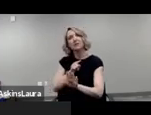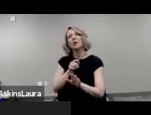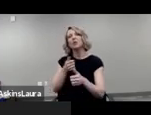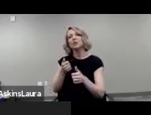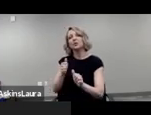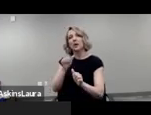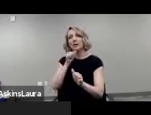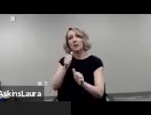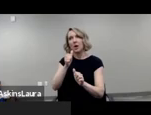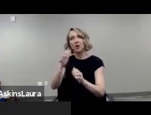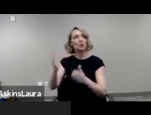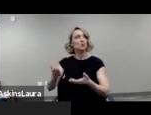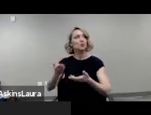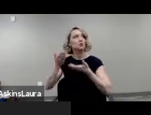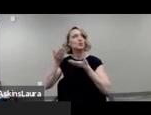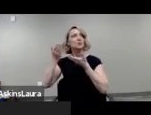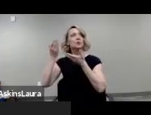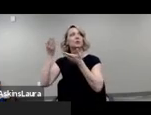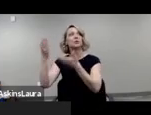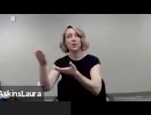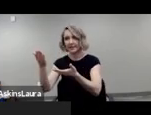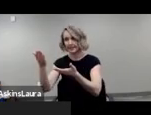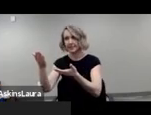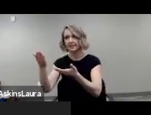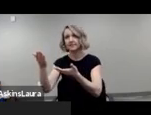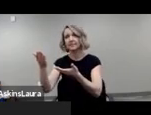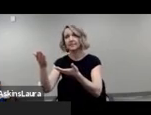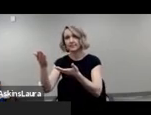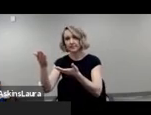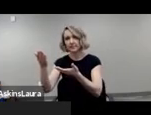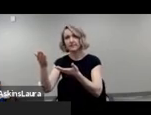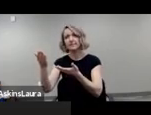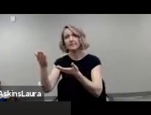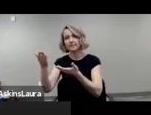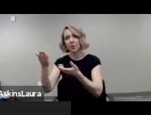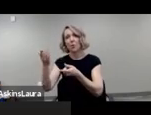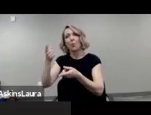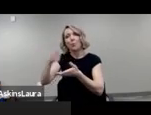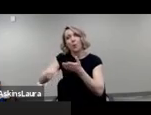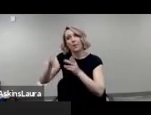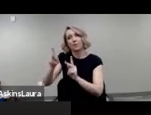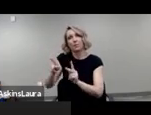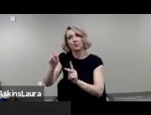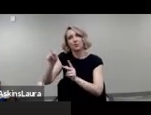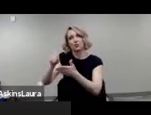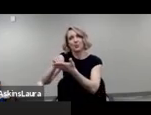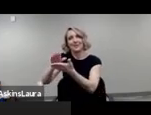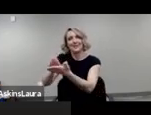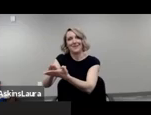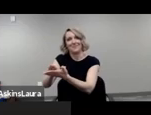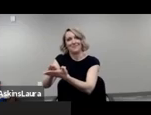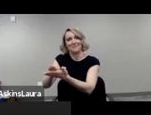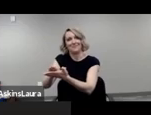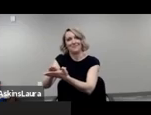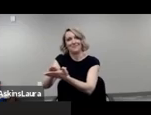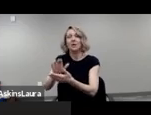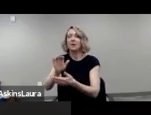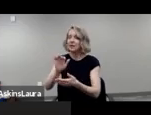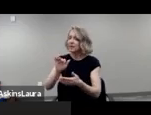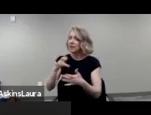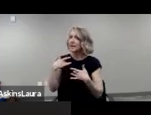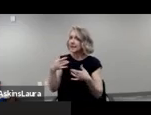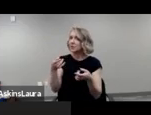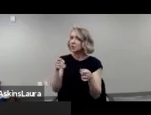suggest what the person with a disability should put on the form that tends to happen far more than you